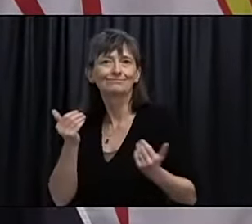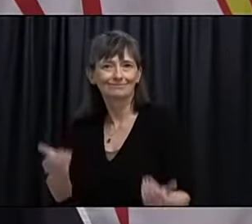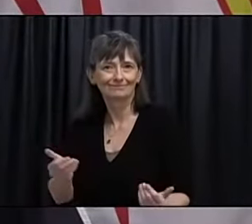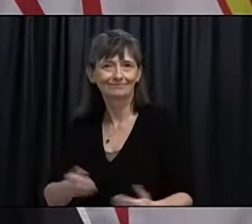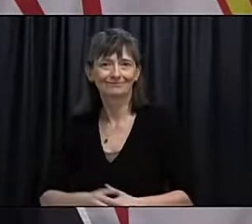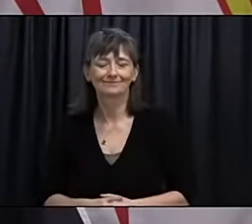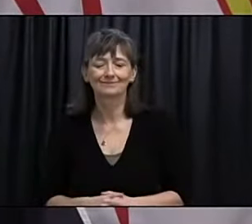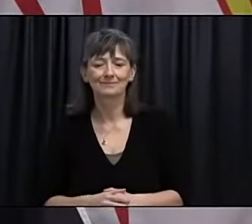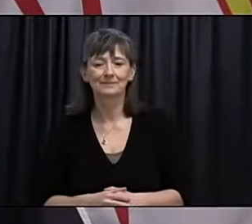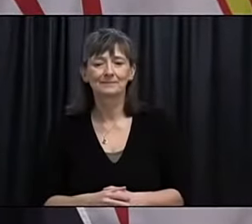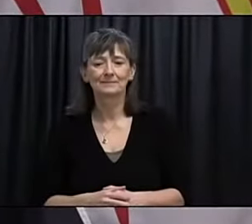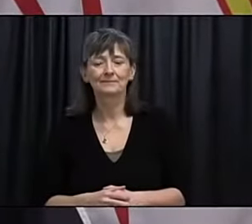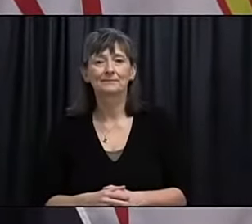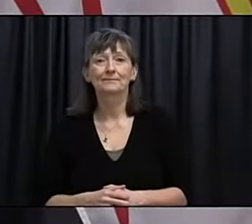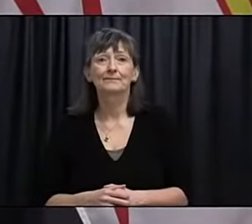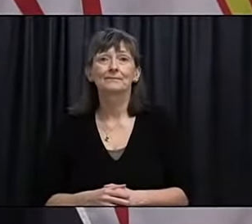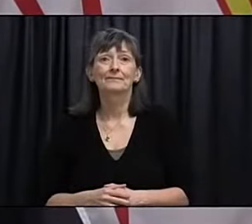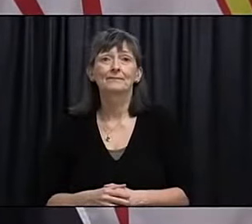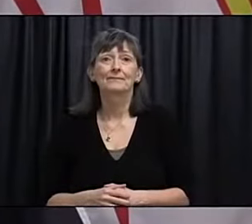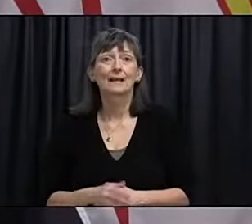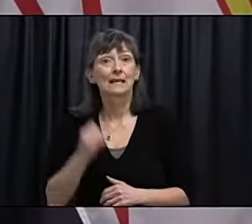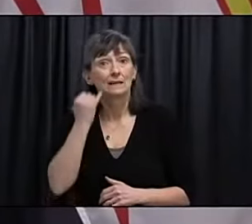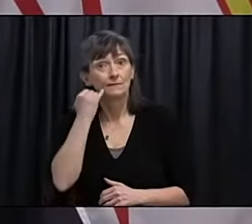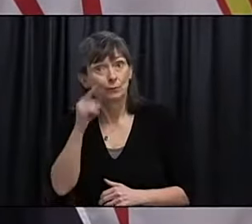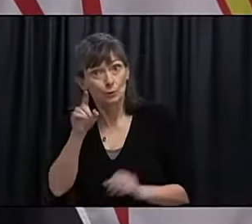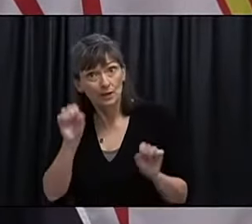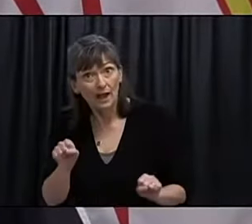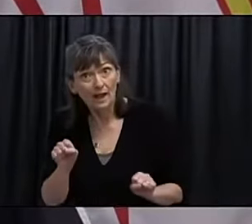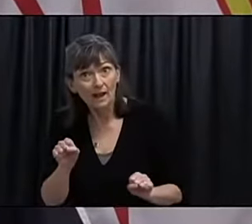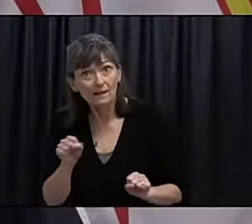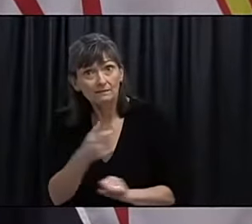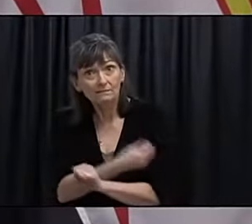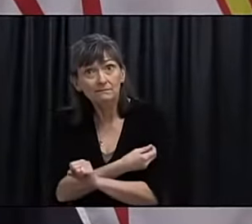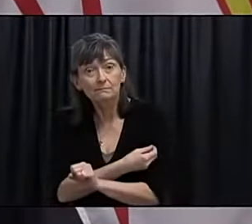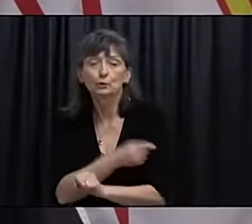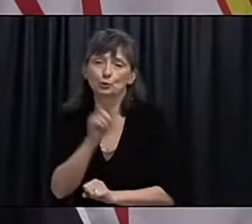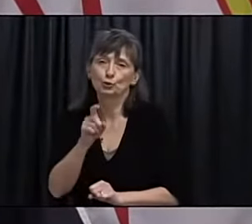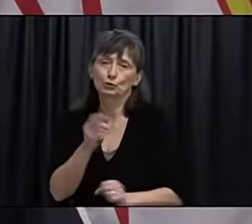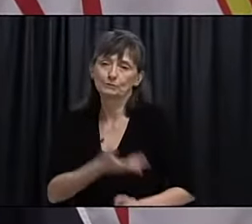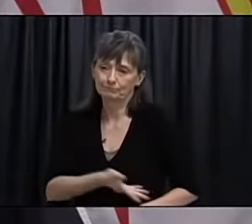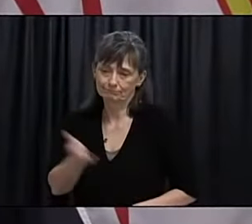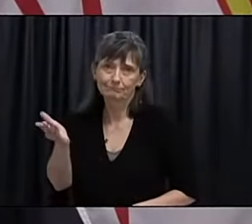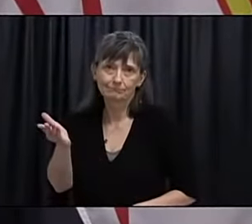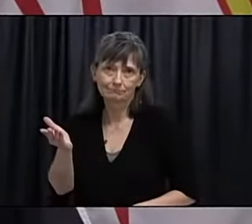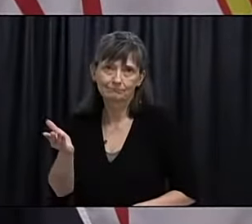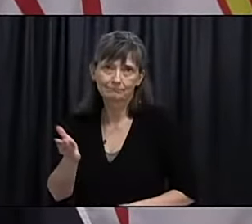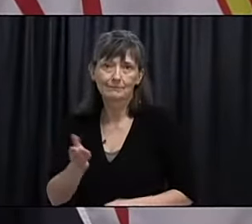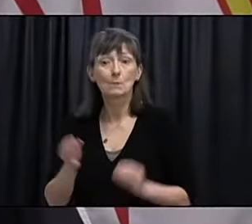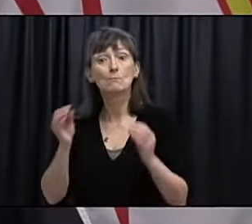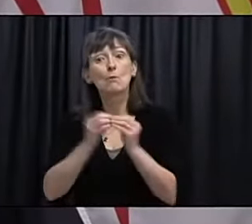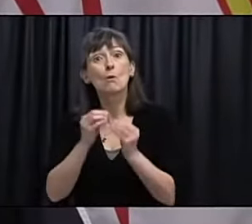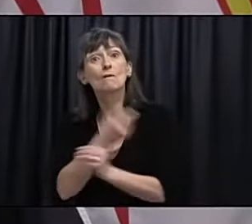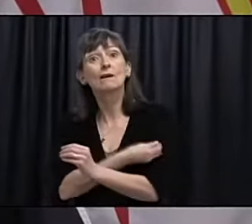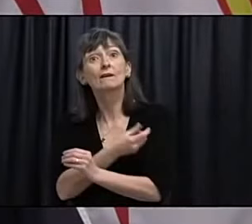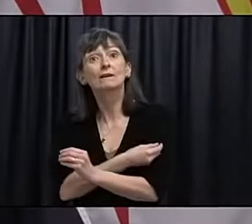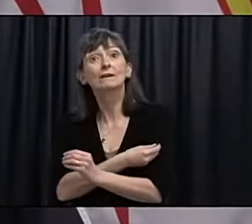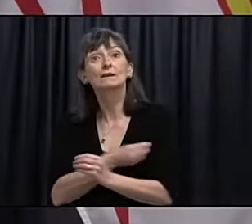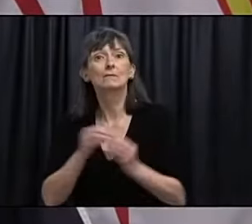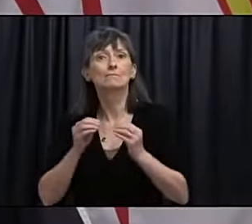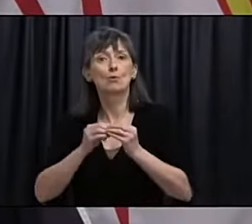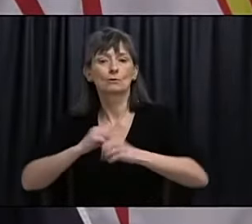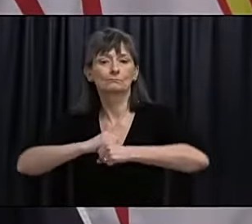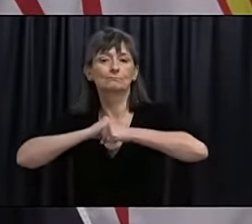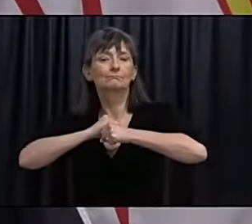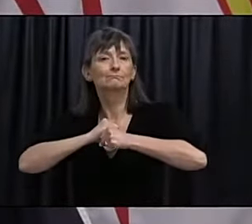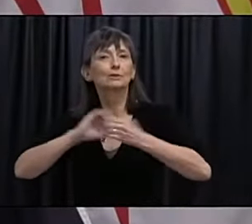before everyone in our province who can be vaccinated should be vaccinated. More people vaccinated means greater community